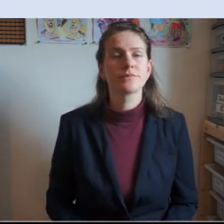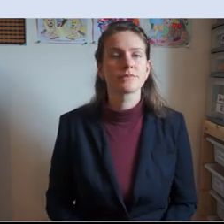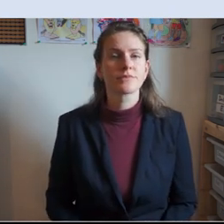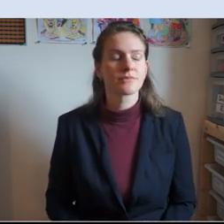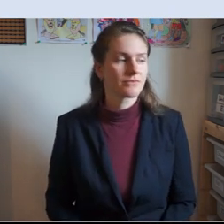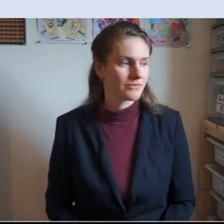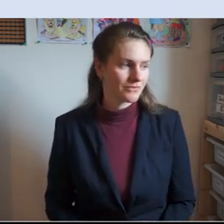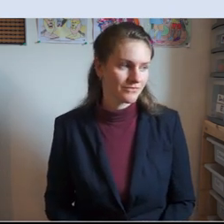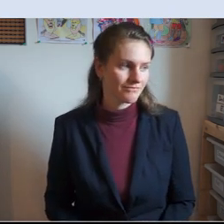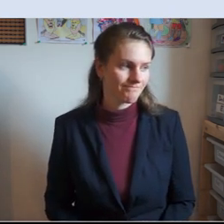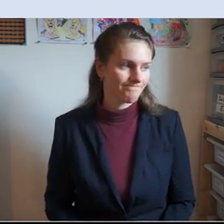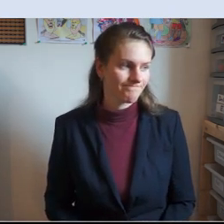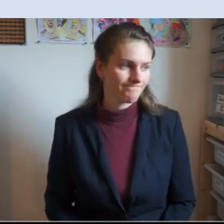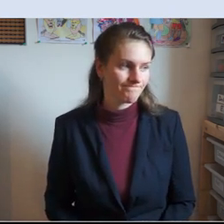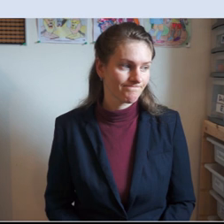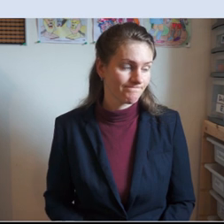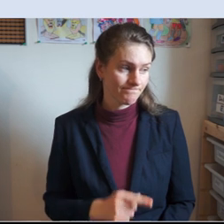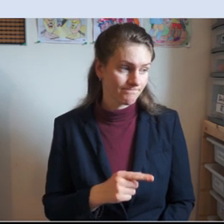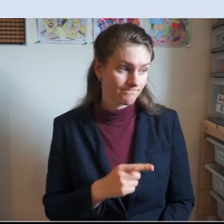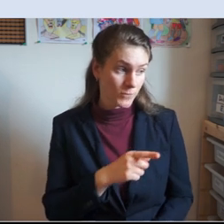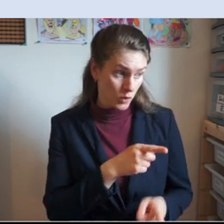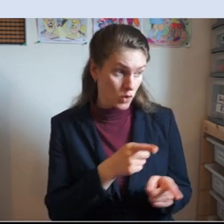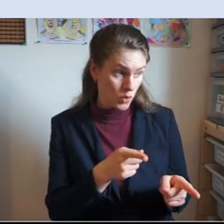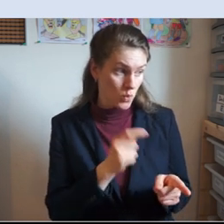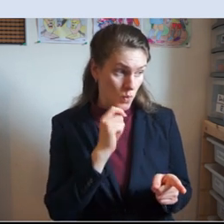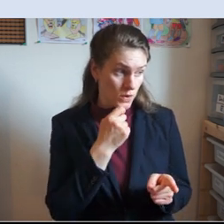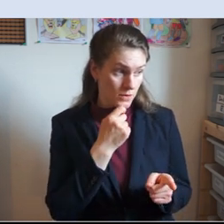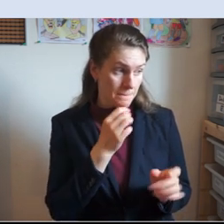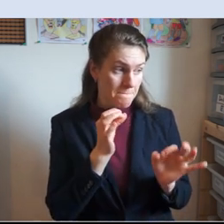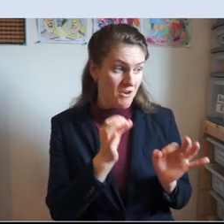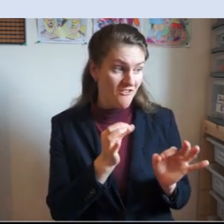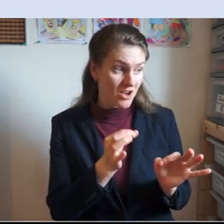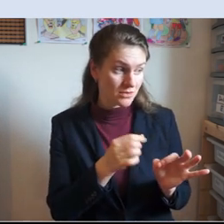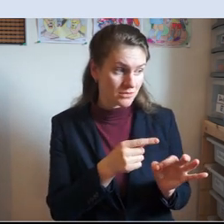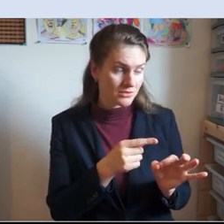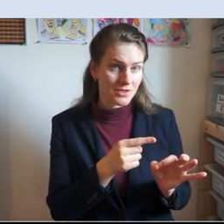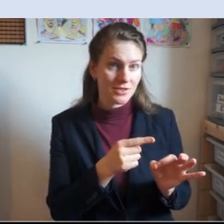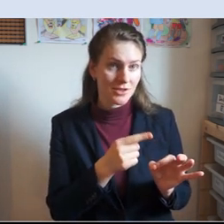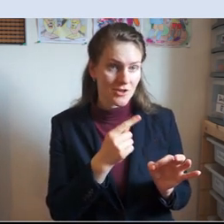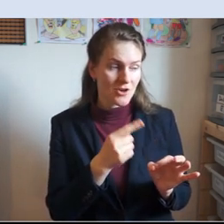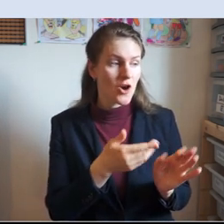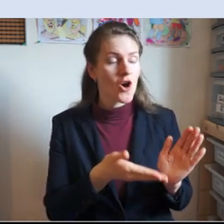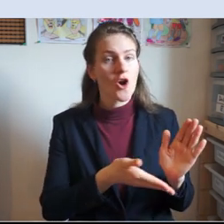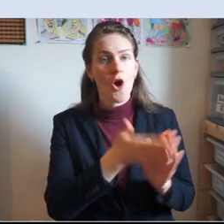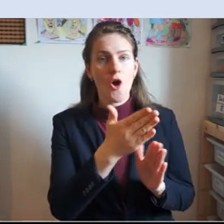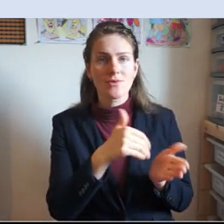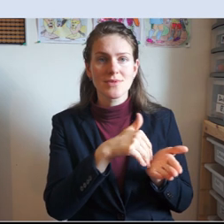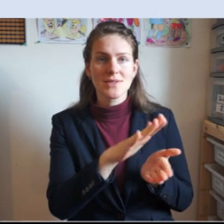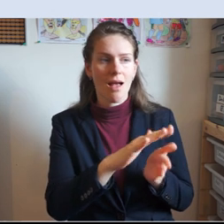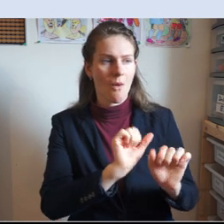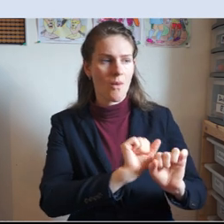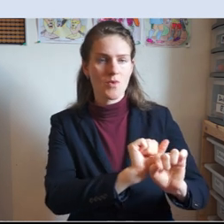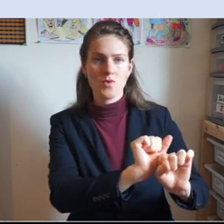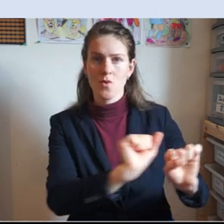Jesus said unto him, If thou wilt be perfect, go and